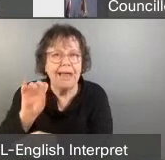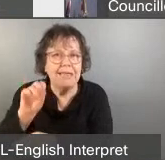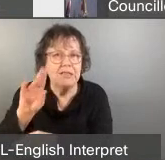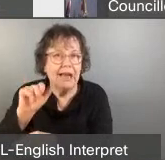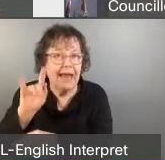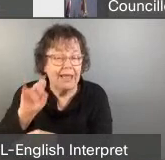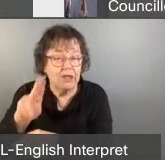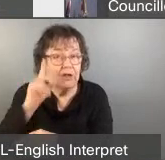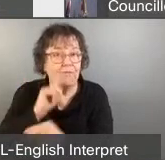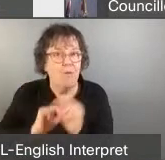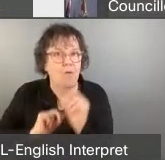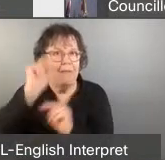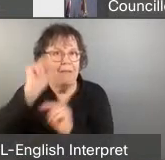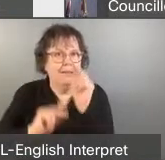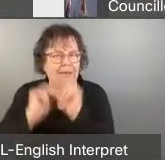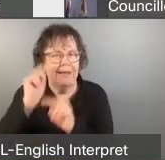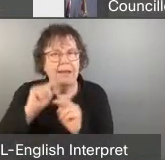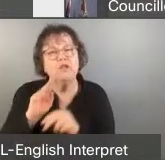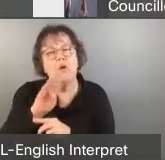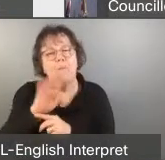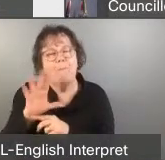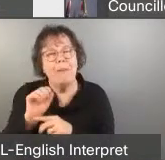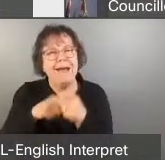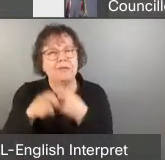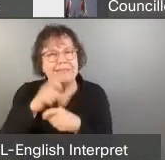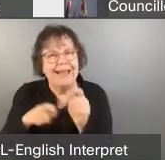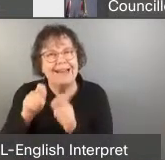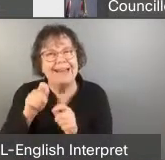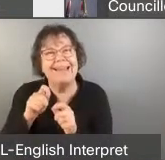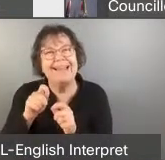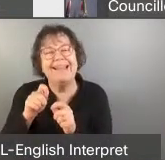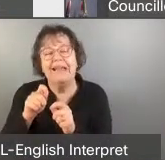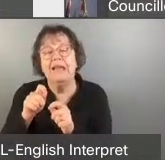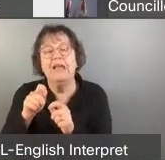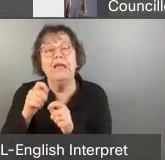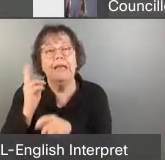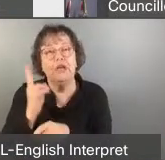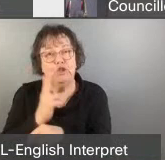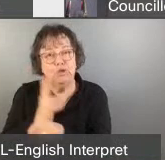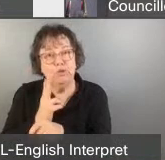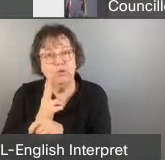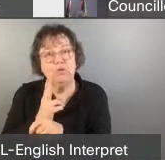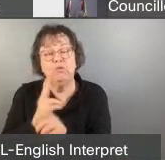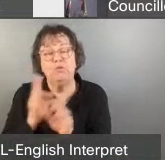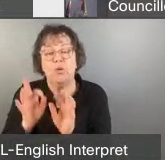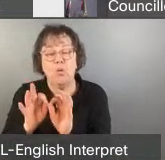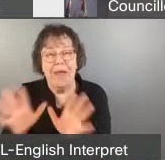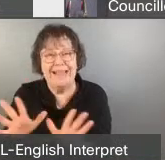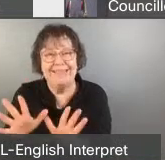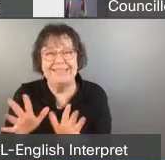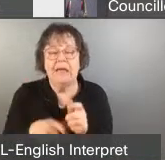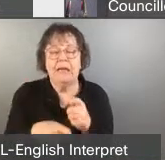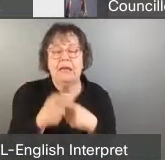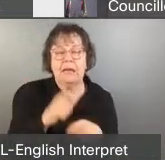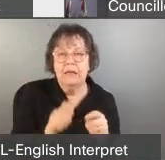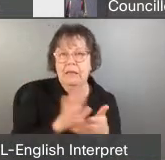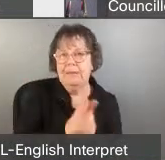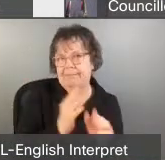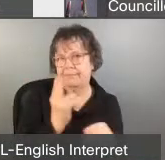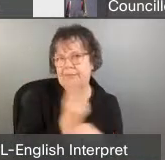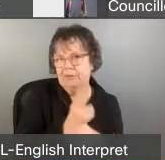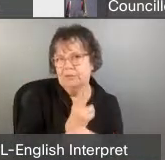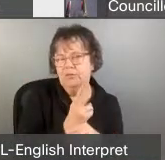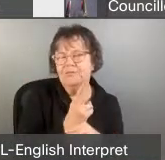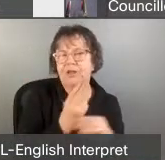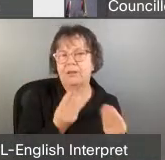offers opportunities for biocycling agricultural waste into a low cost, sustainable alternative. In my school's Eco Council,